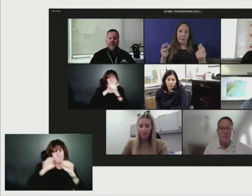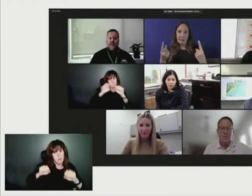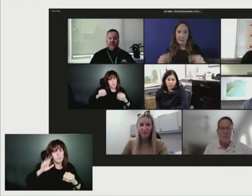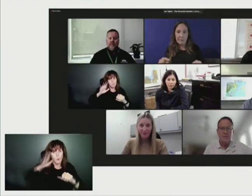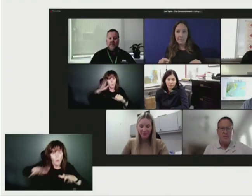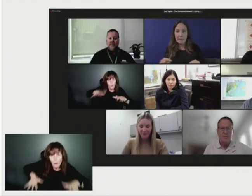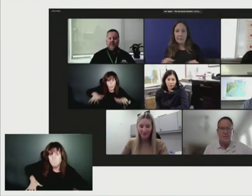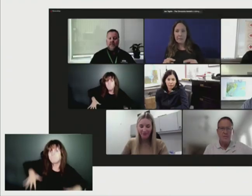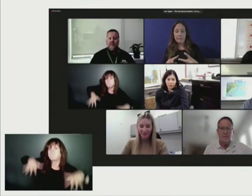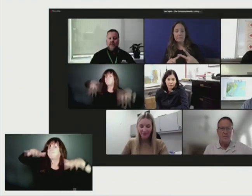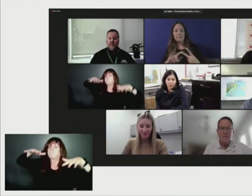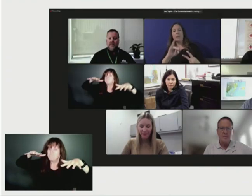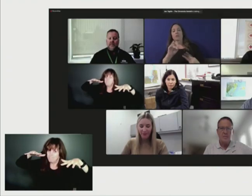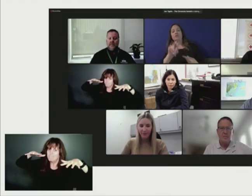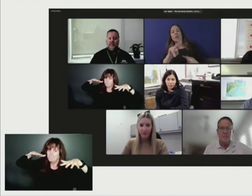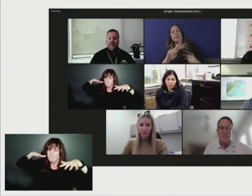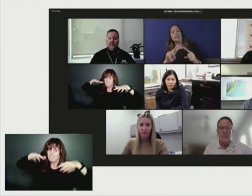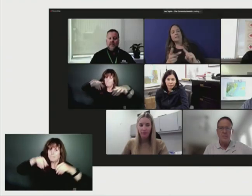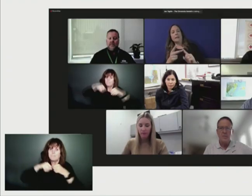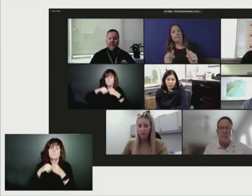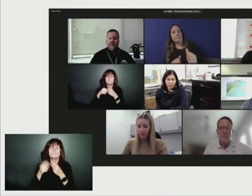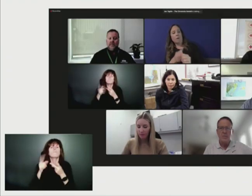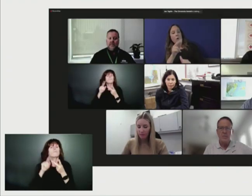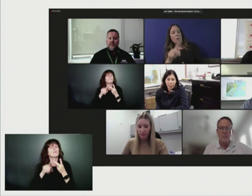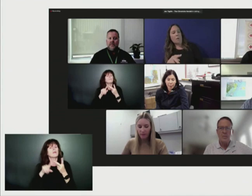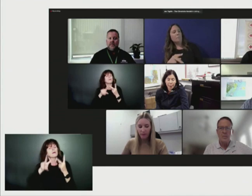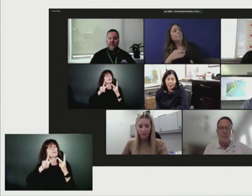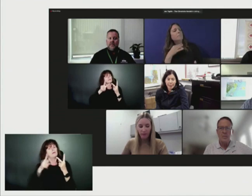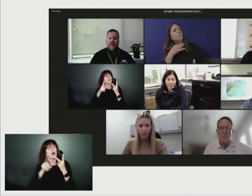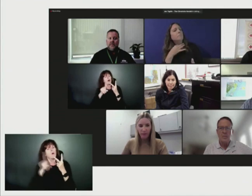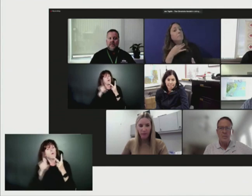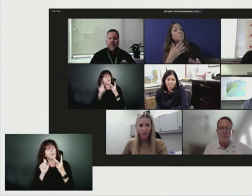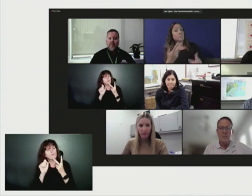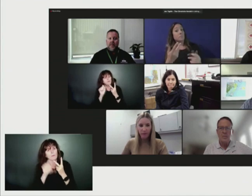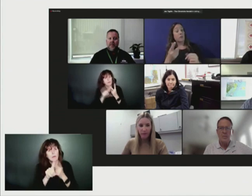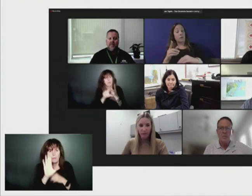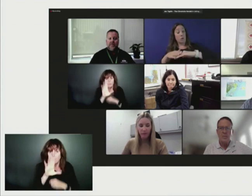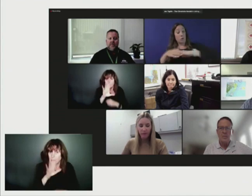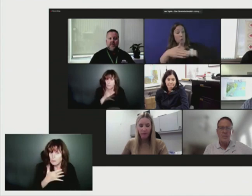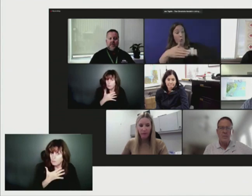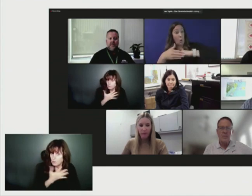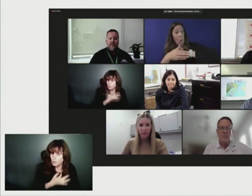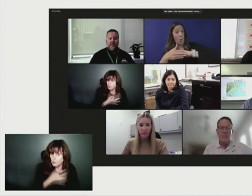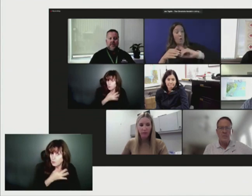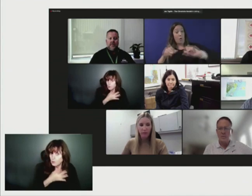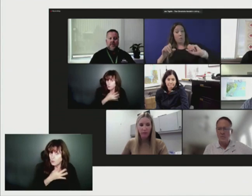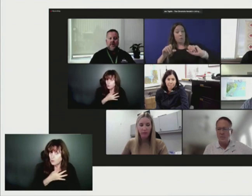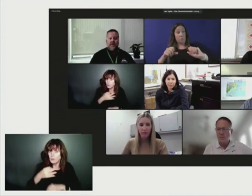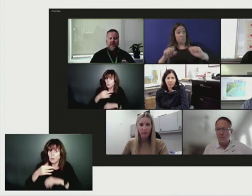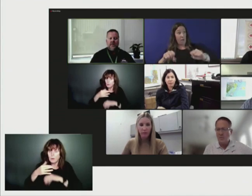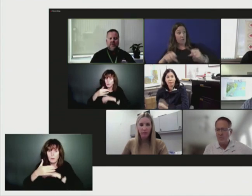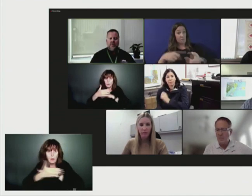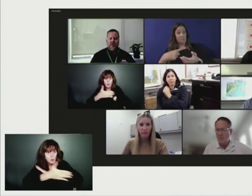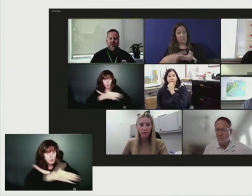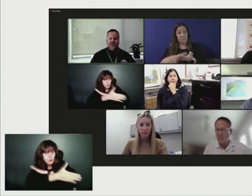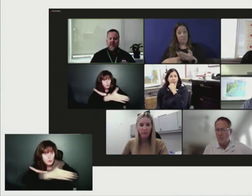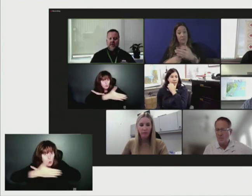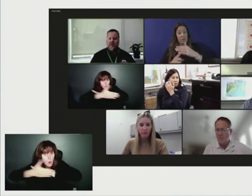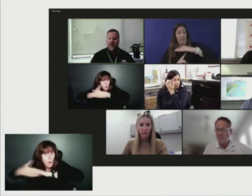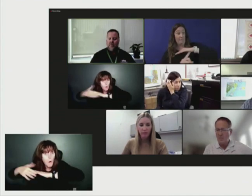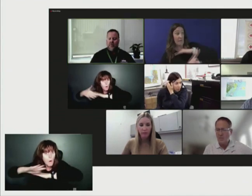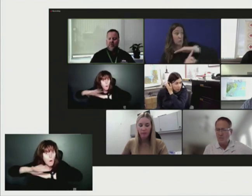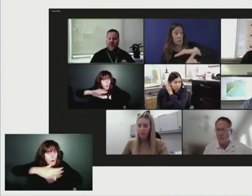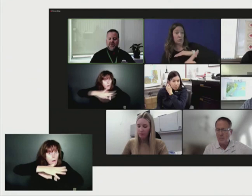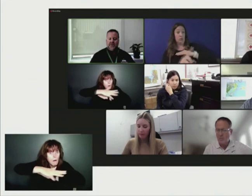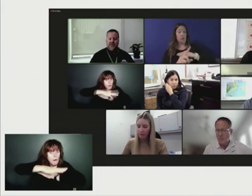Jen, has there been any thought to any evacuations along the coast yet or is that still too early to say? A little too early to say.